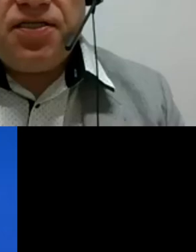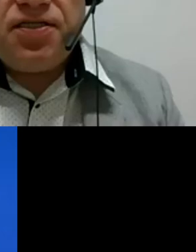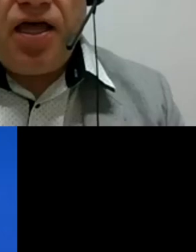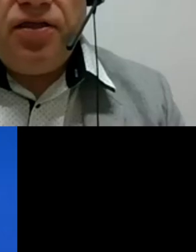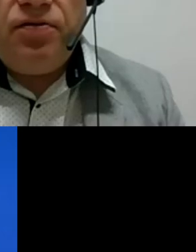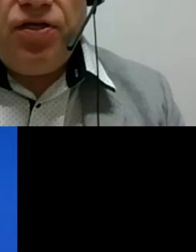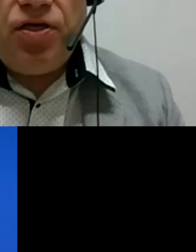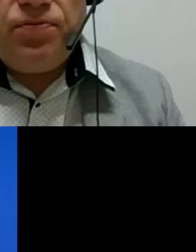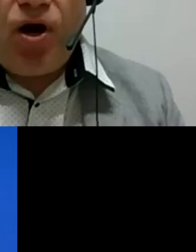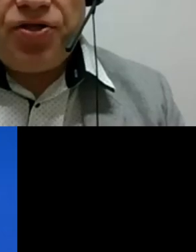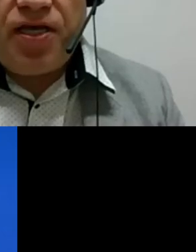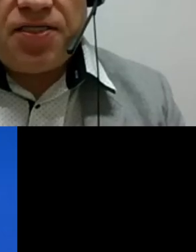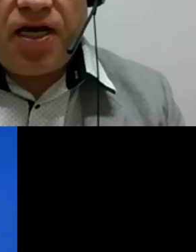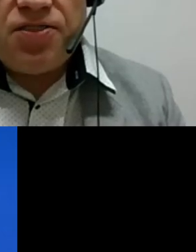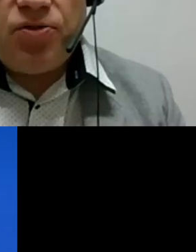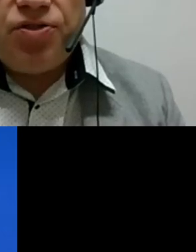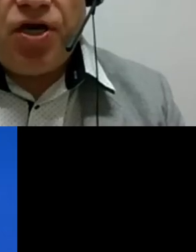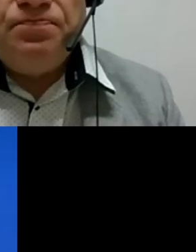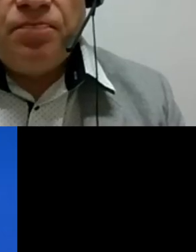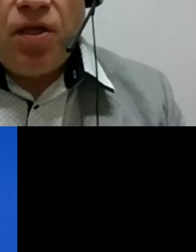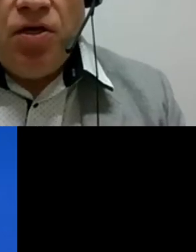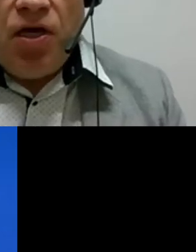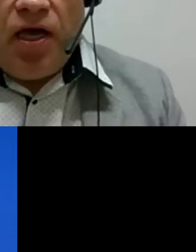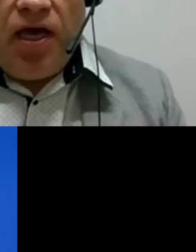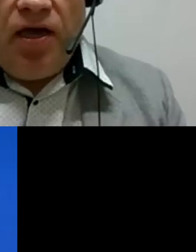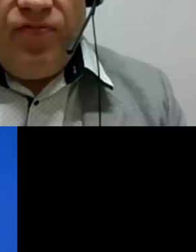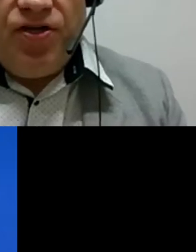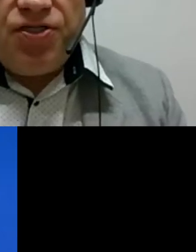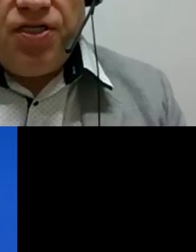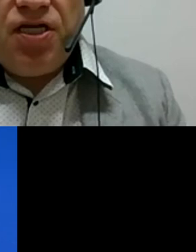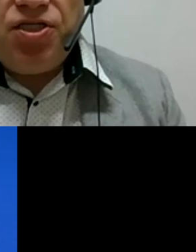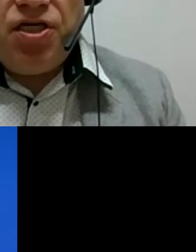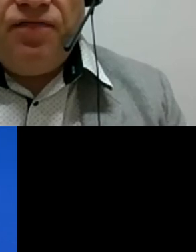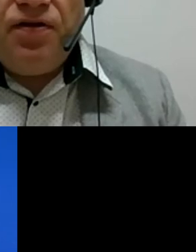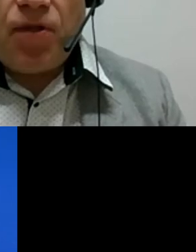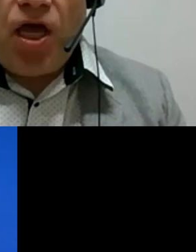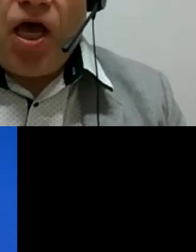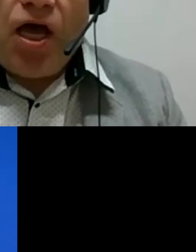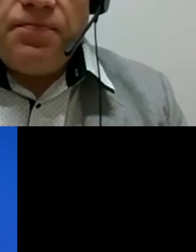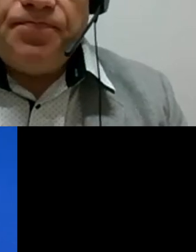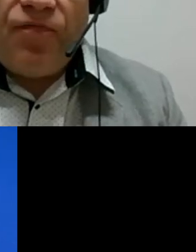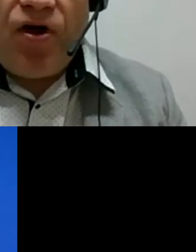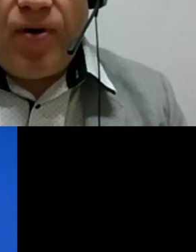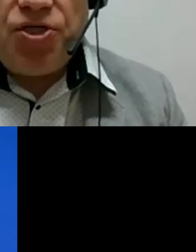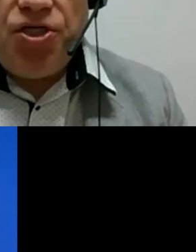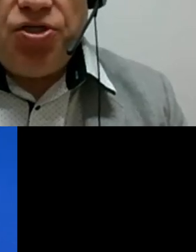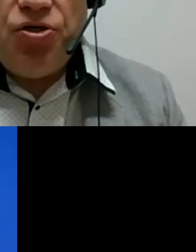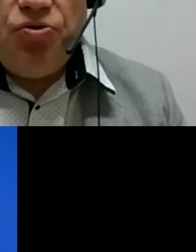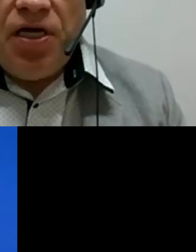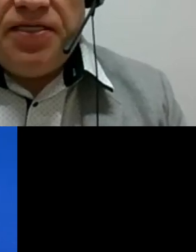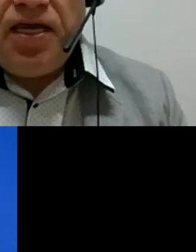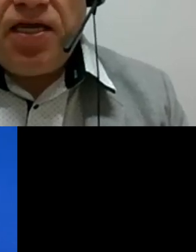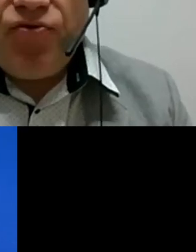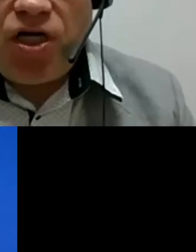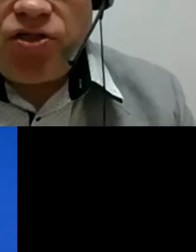of textiles and with smarter textiles also, which is an initiative very much into